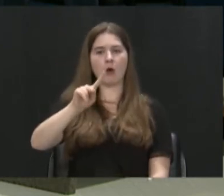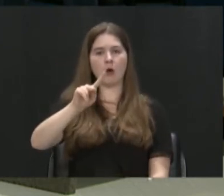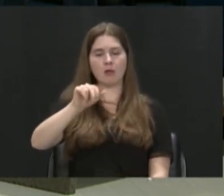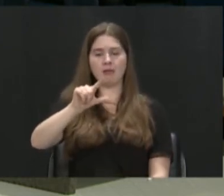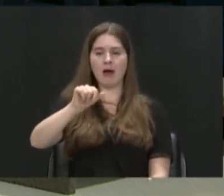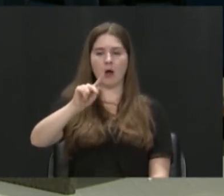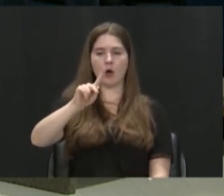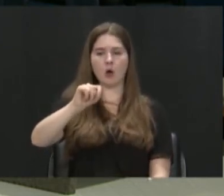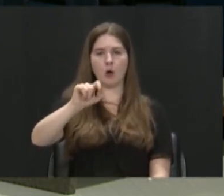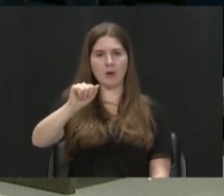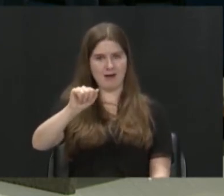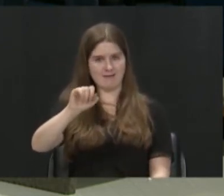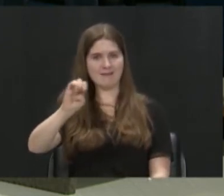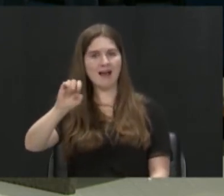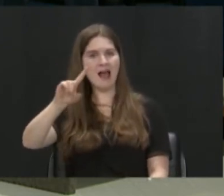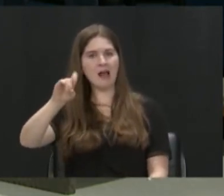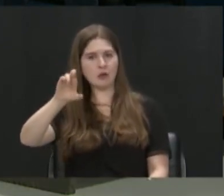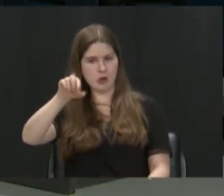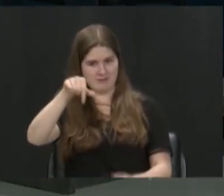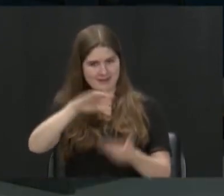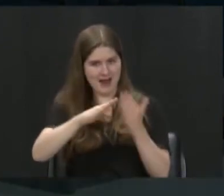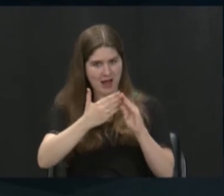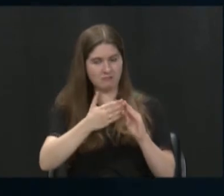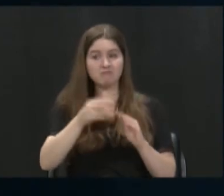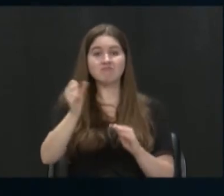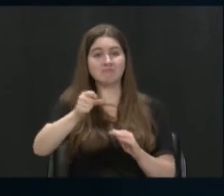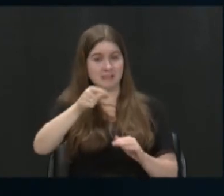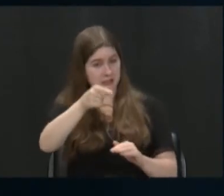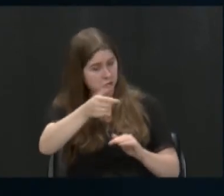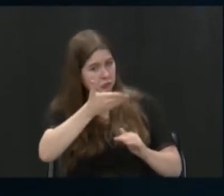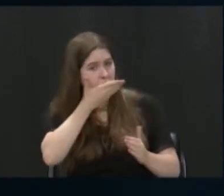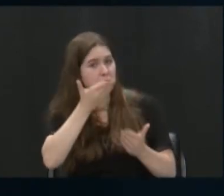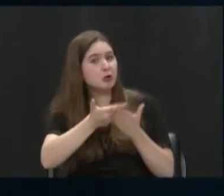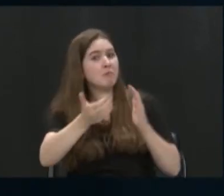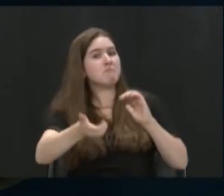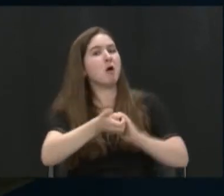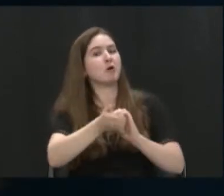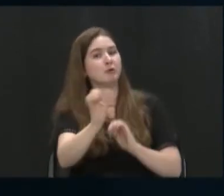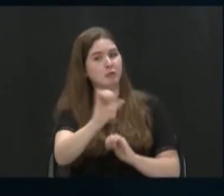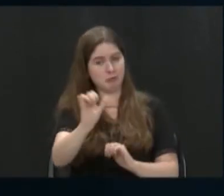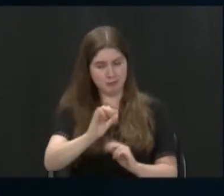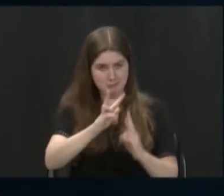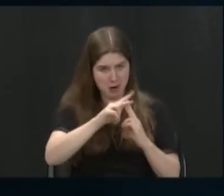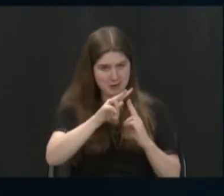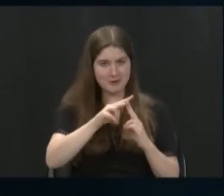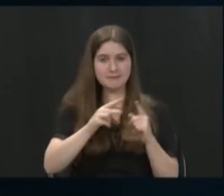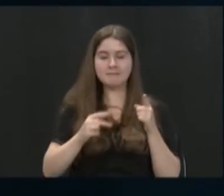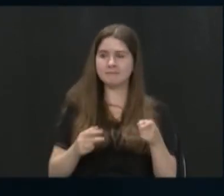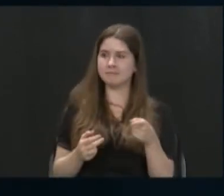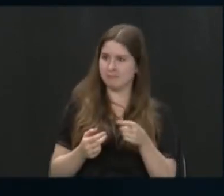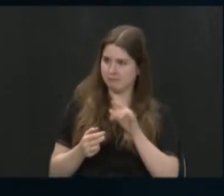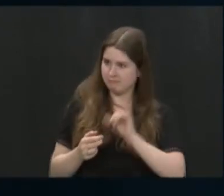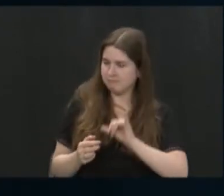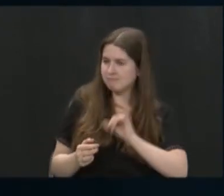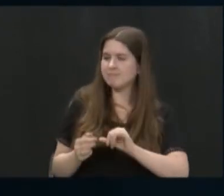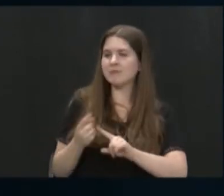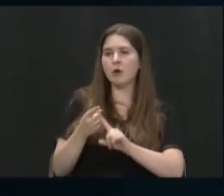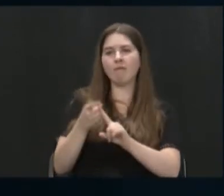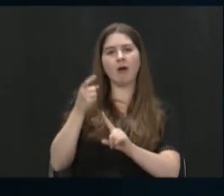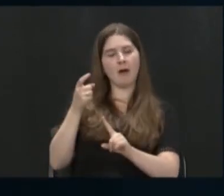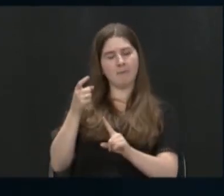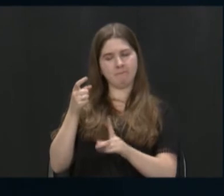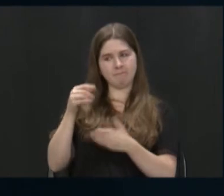That's super cool. Mm-hmm. I'm glad you shared that. He's a great partner as well for the Rivers Institute. So from a student's perspective,